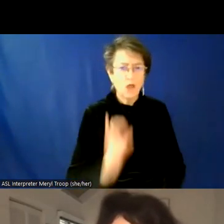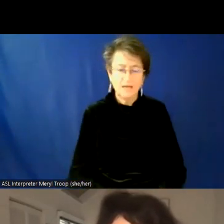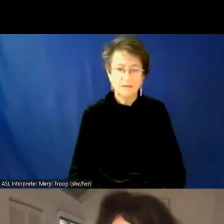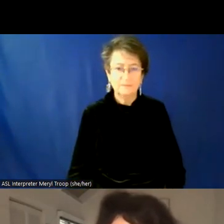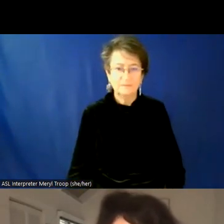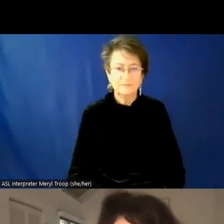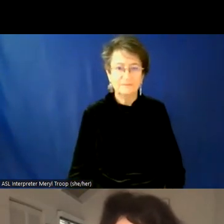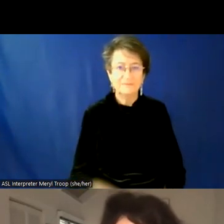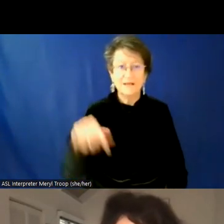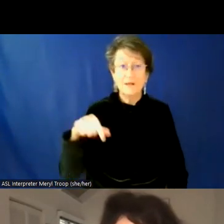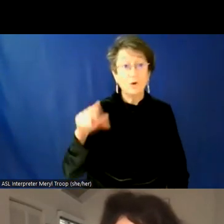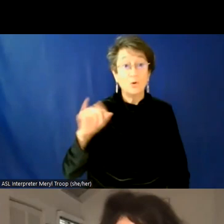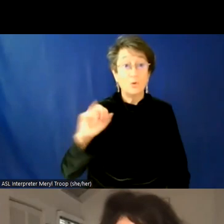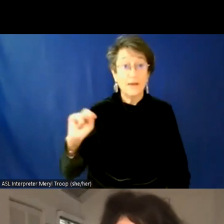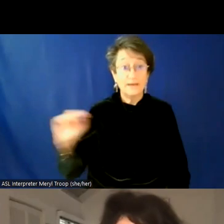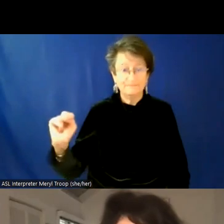Absolutely. So I think,